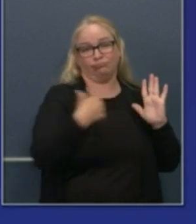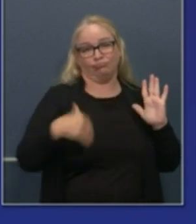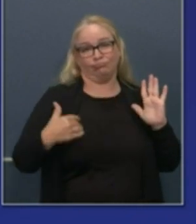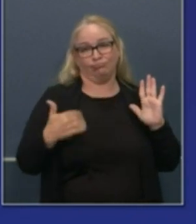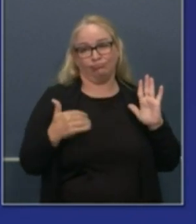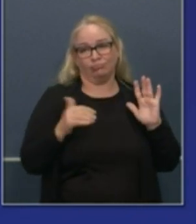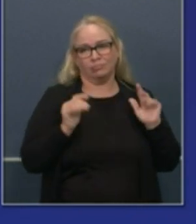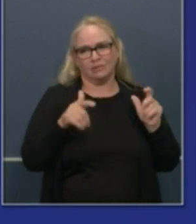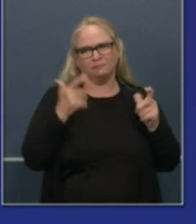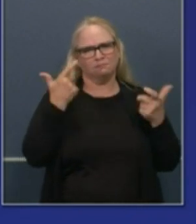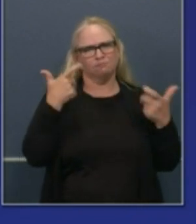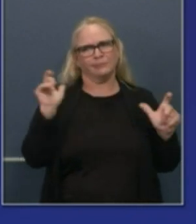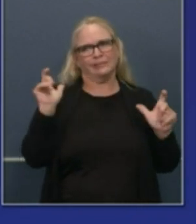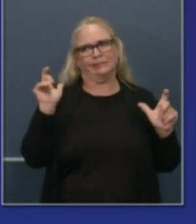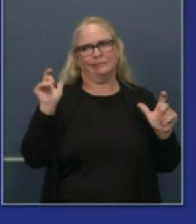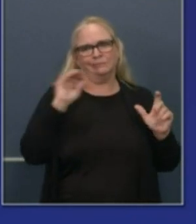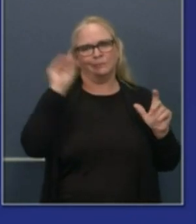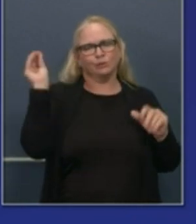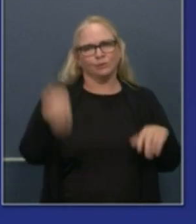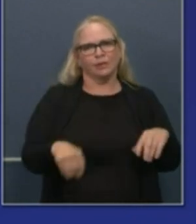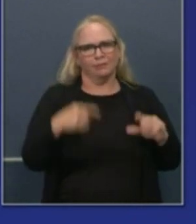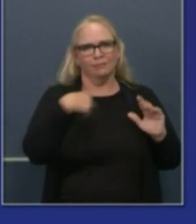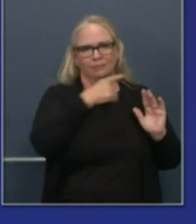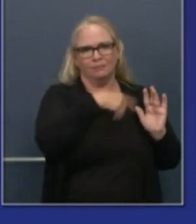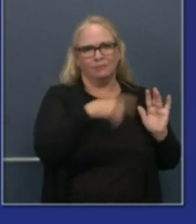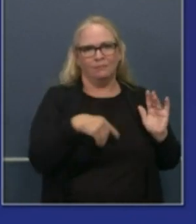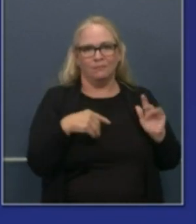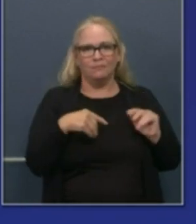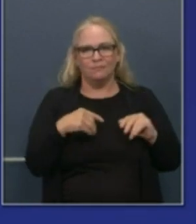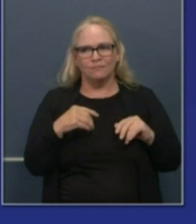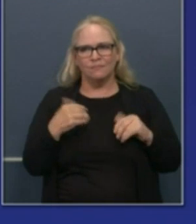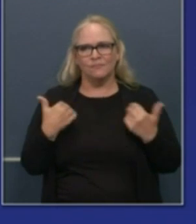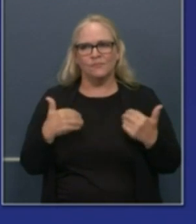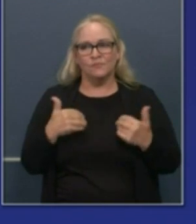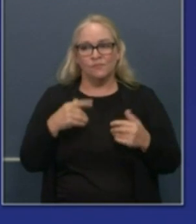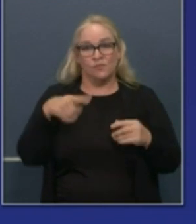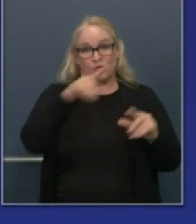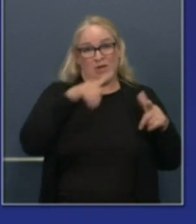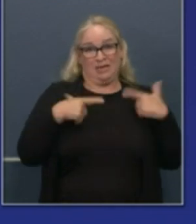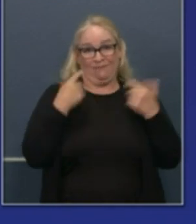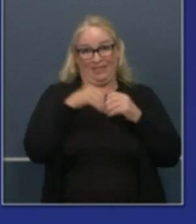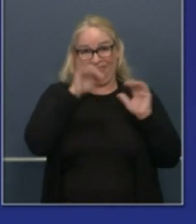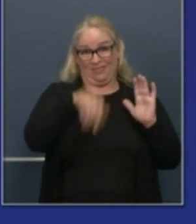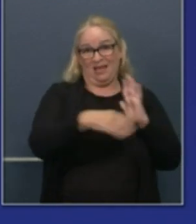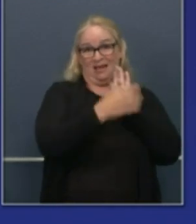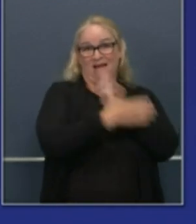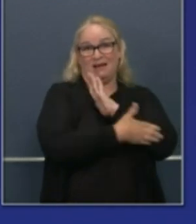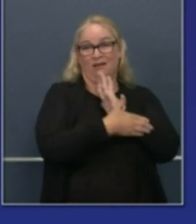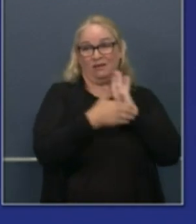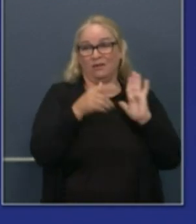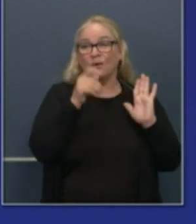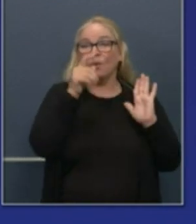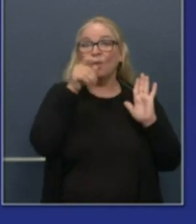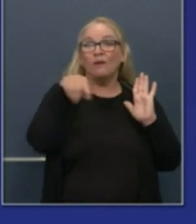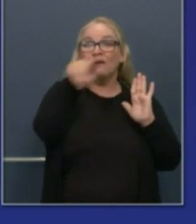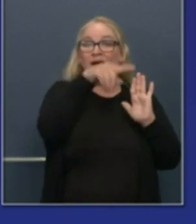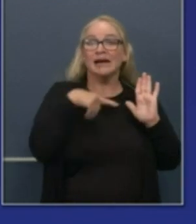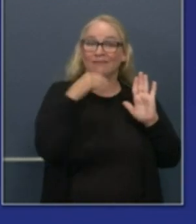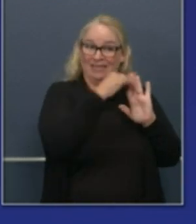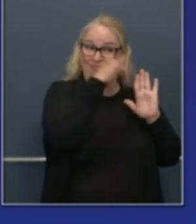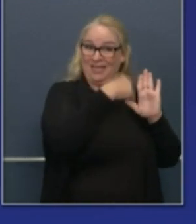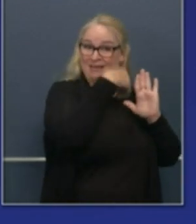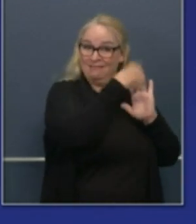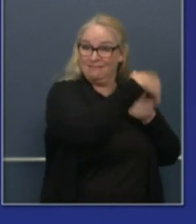in the state of California. This is a list where if you reside in these counties we just only